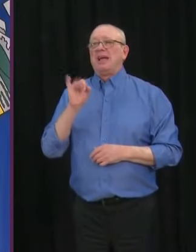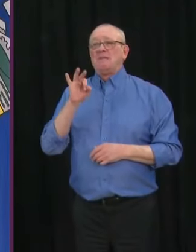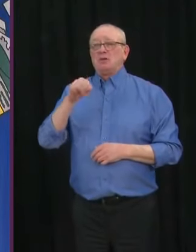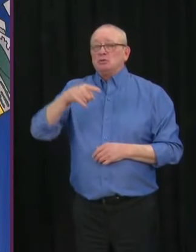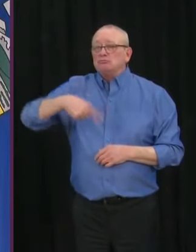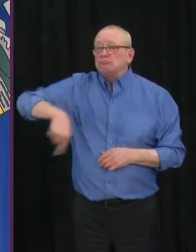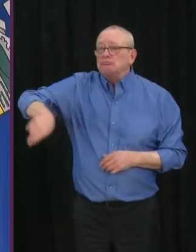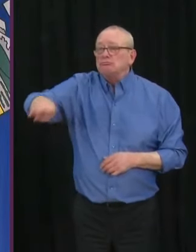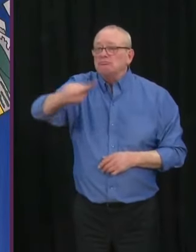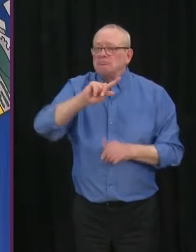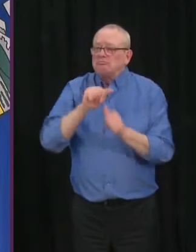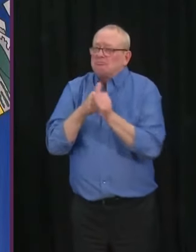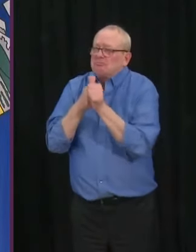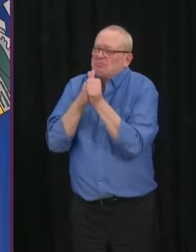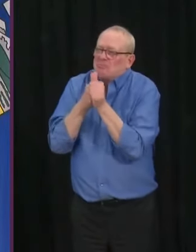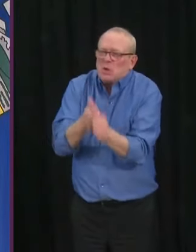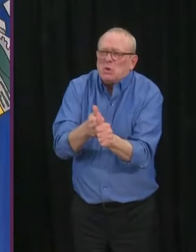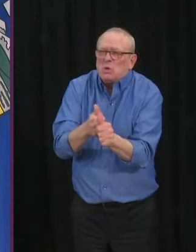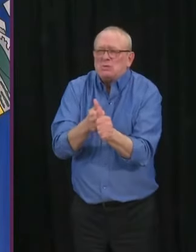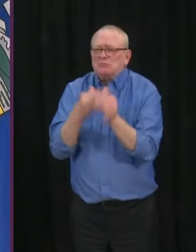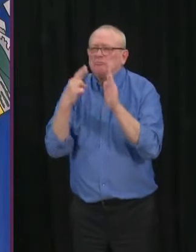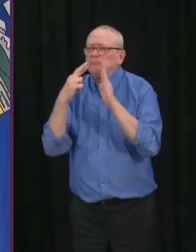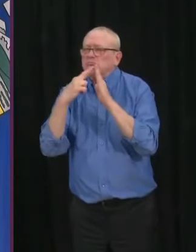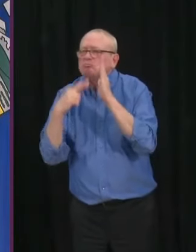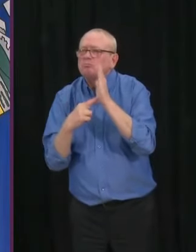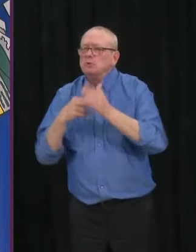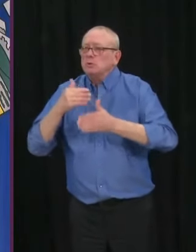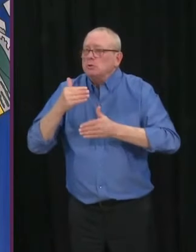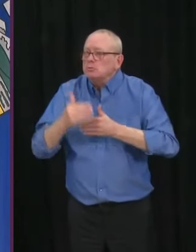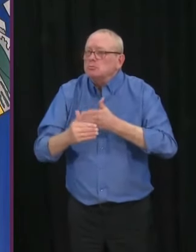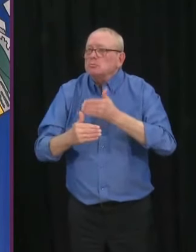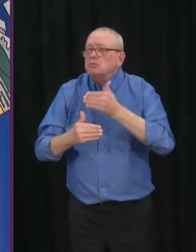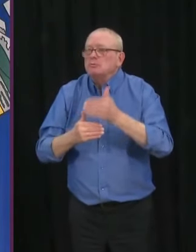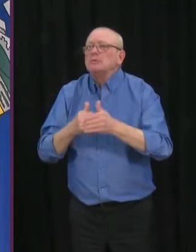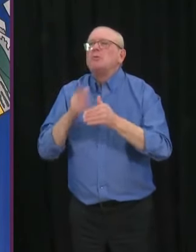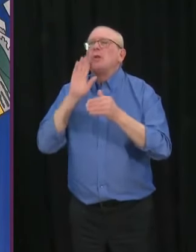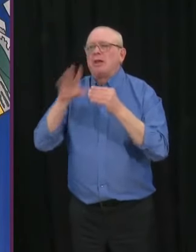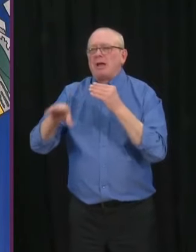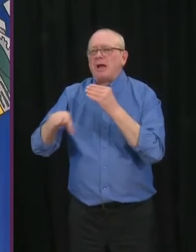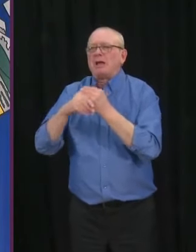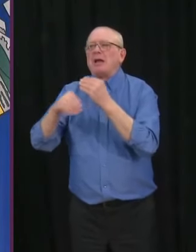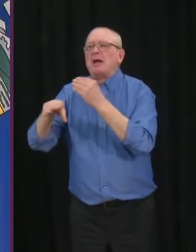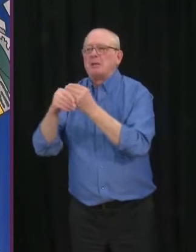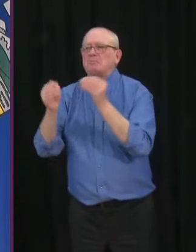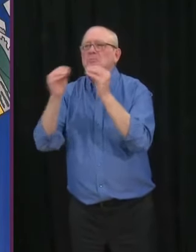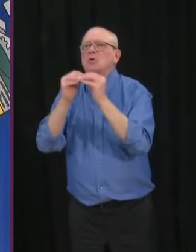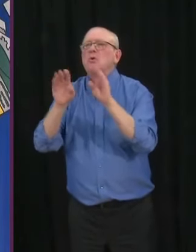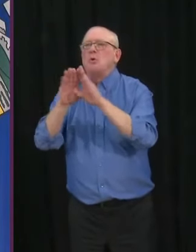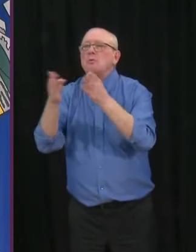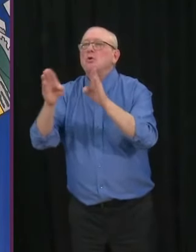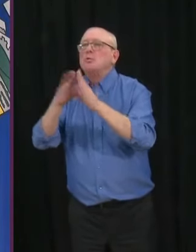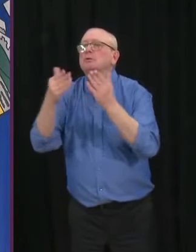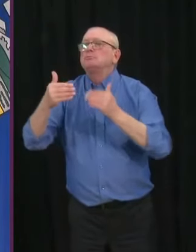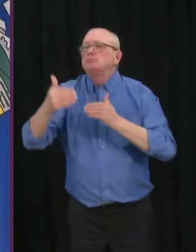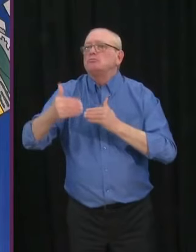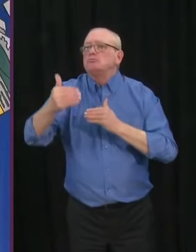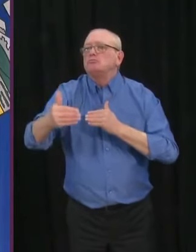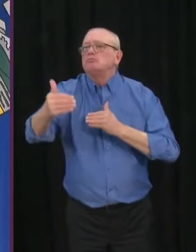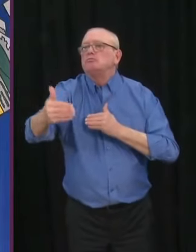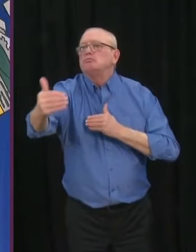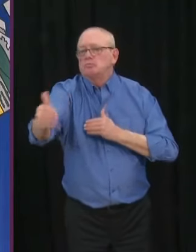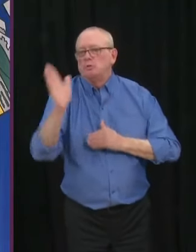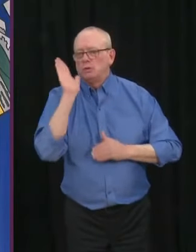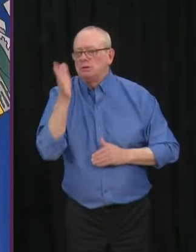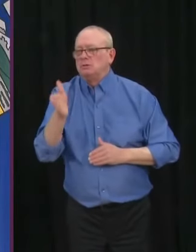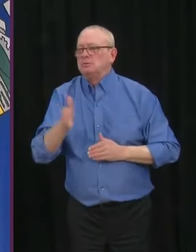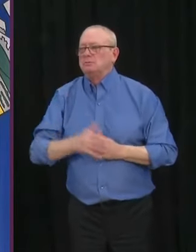to act and do the right things, further measures and further reopening can take place in the coming weeks and months ahead. It's also encouraging